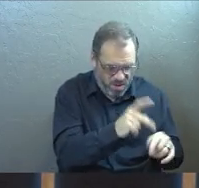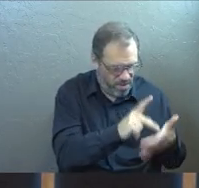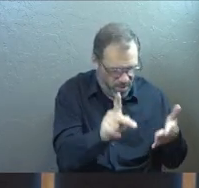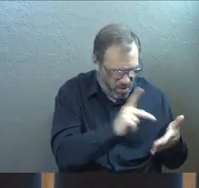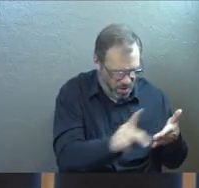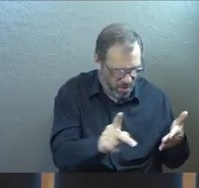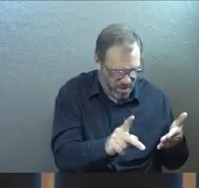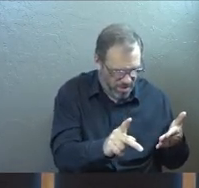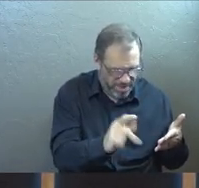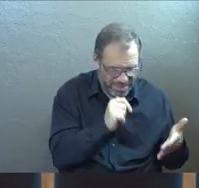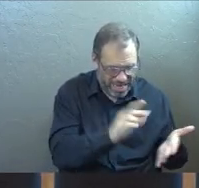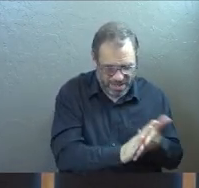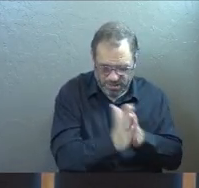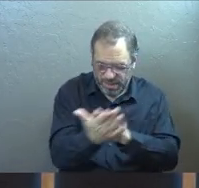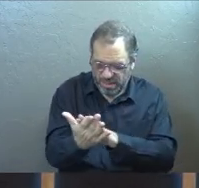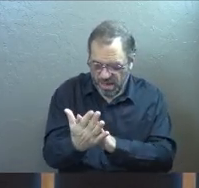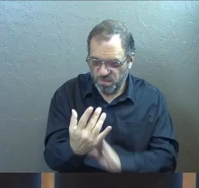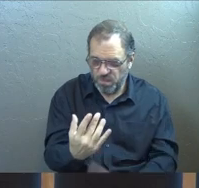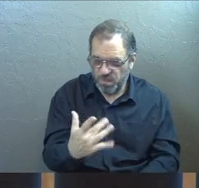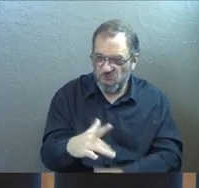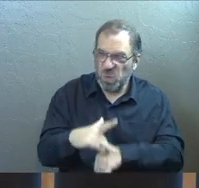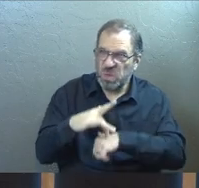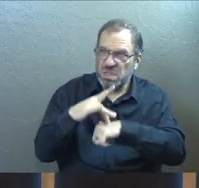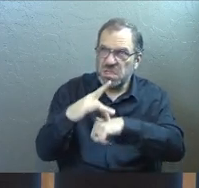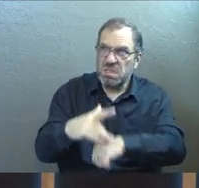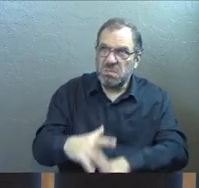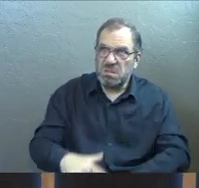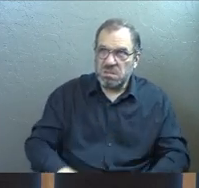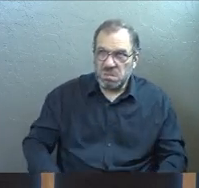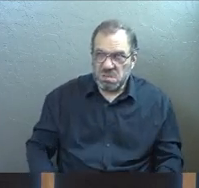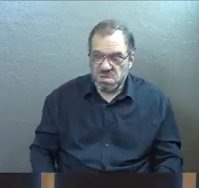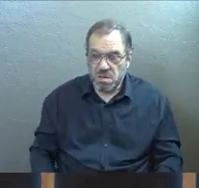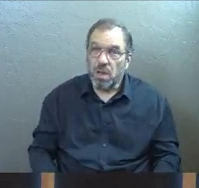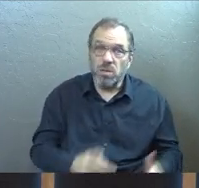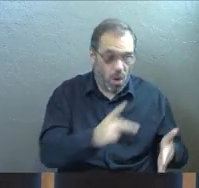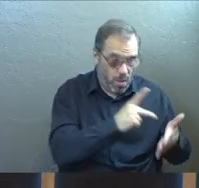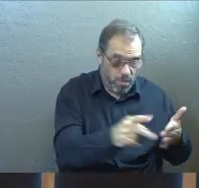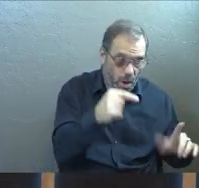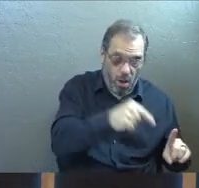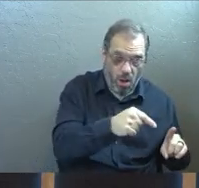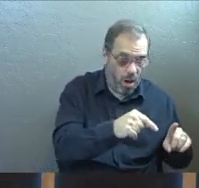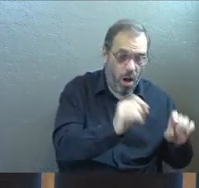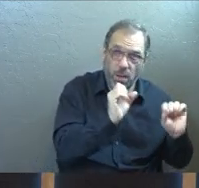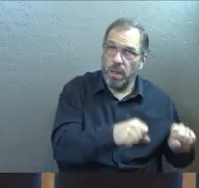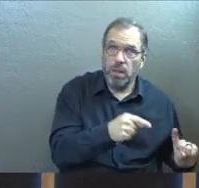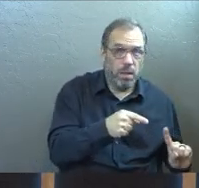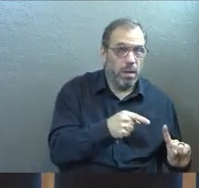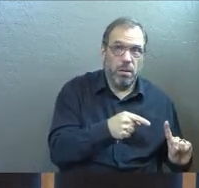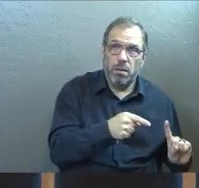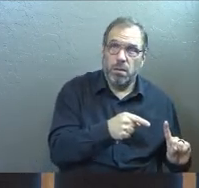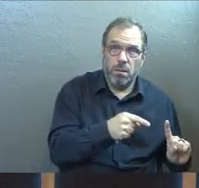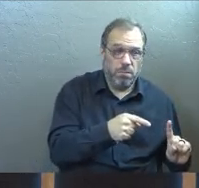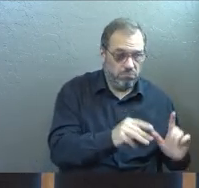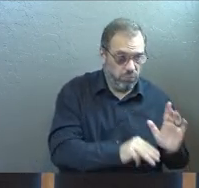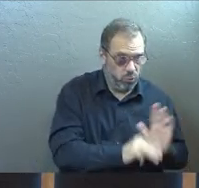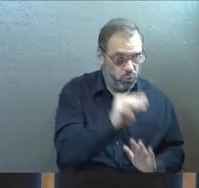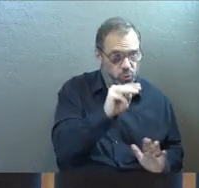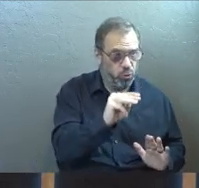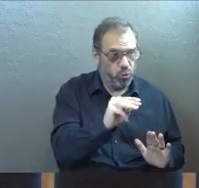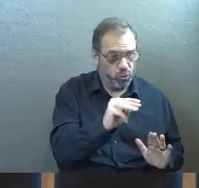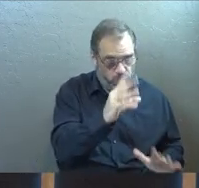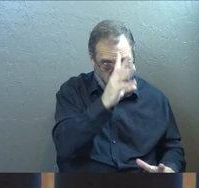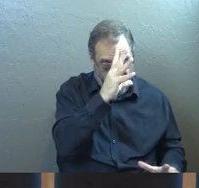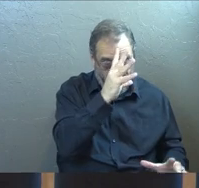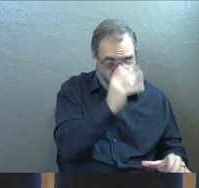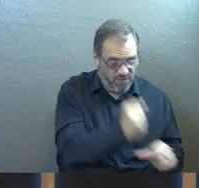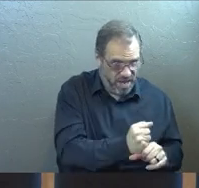go to resentment? Because Paul had a, he had an ability. He had a maturity. He had a